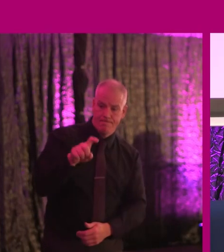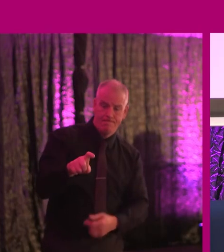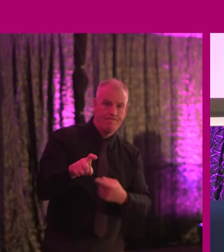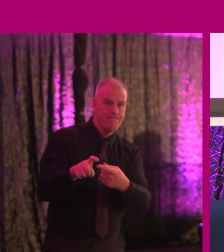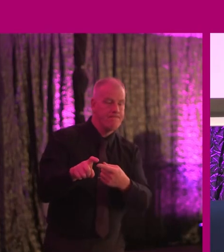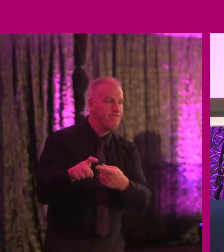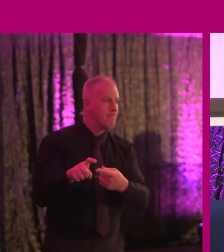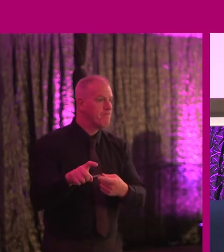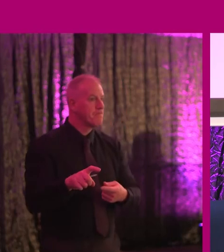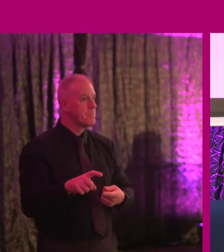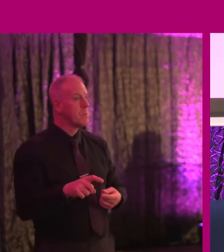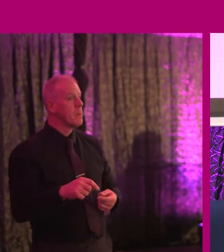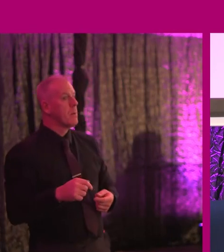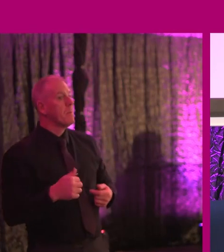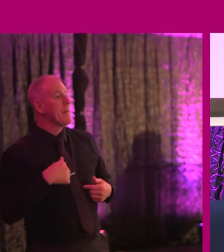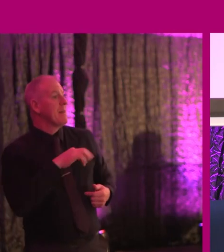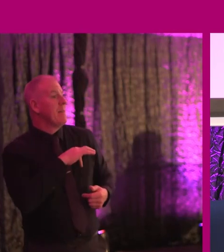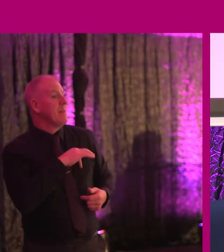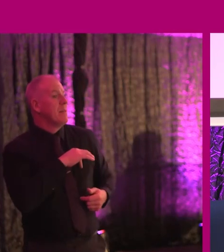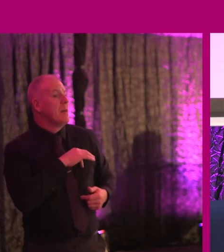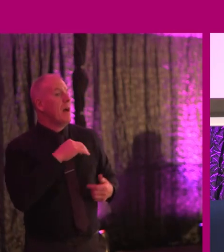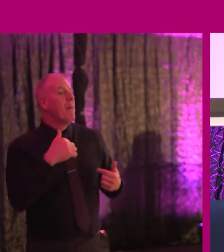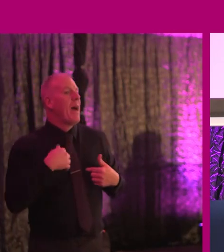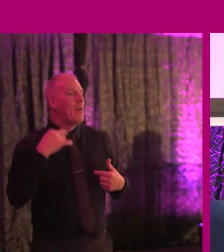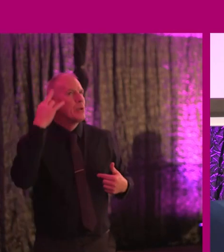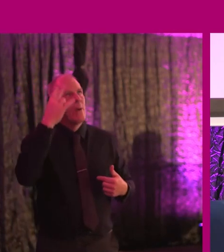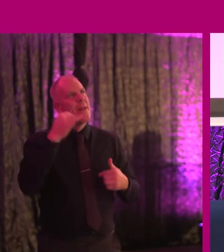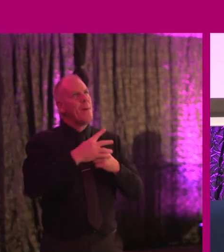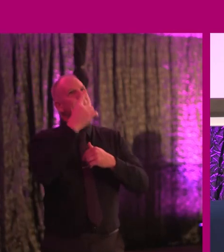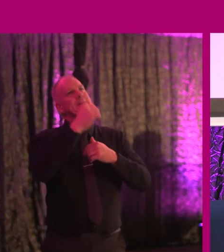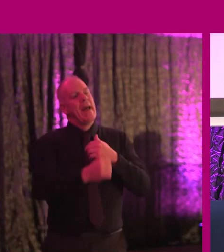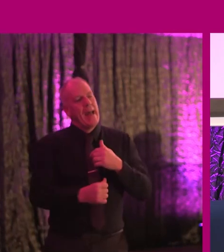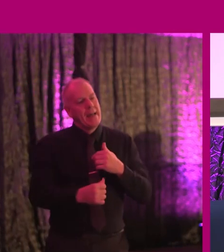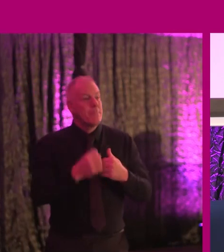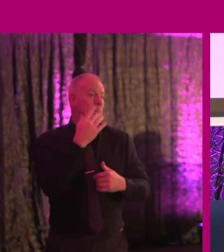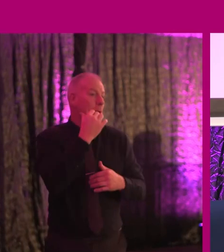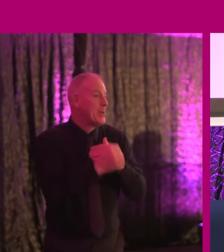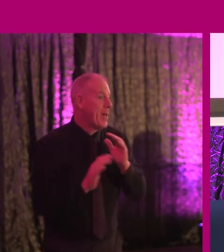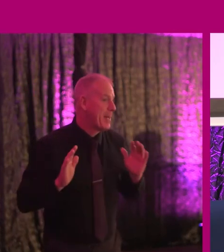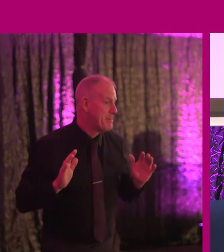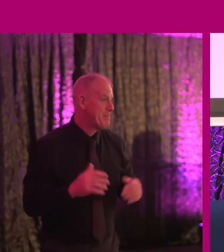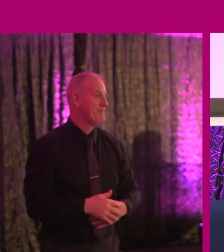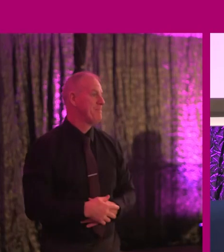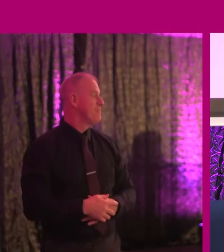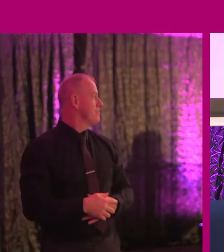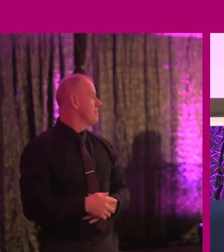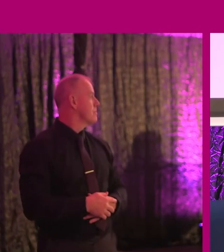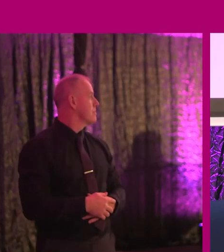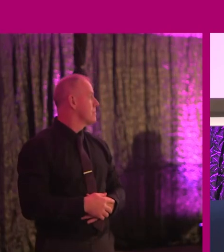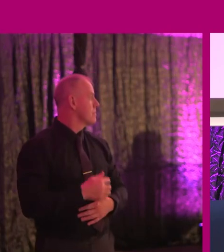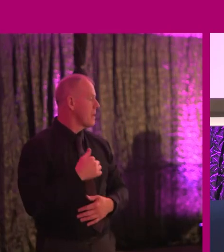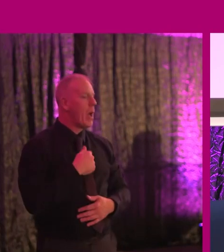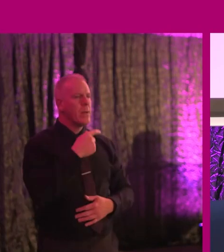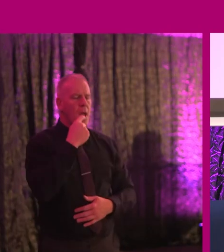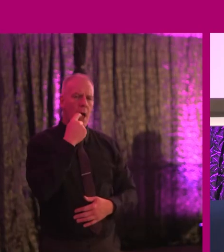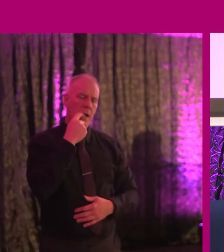So, Tony, if I was queen of the day. Well, it's my birthday. I would say, wouldn't it